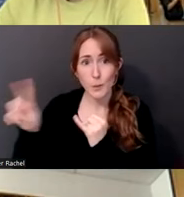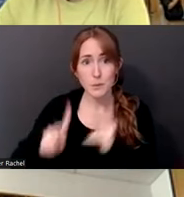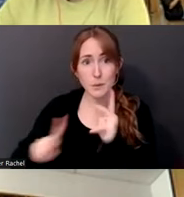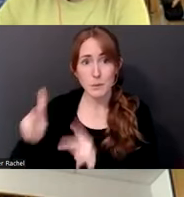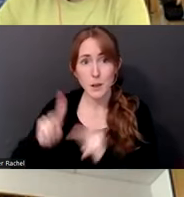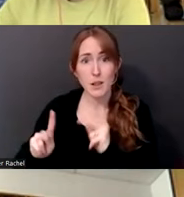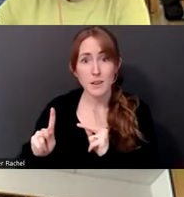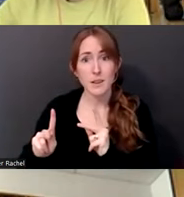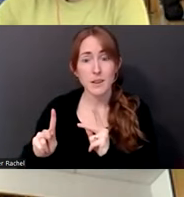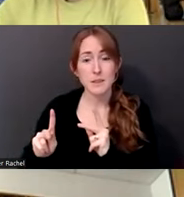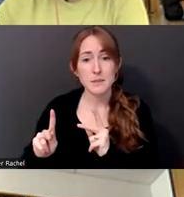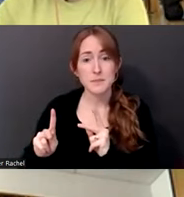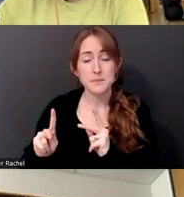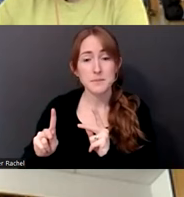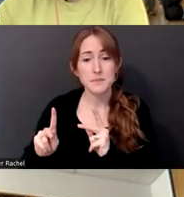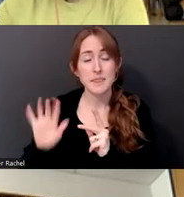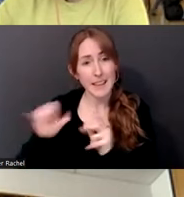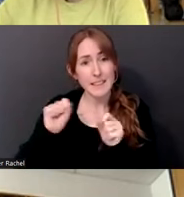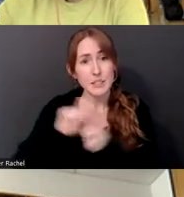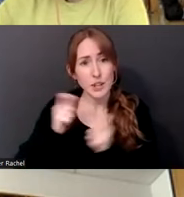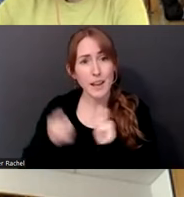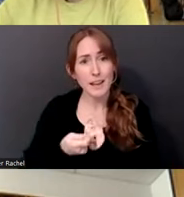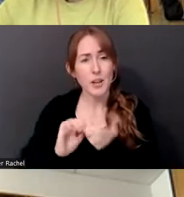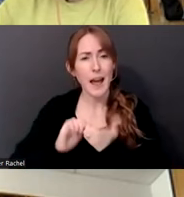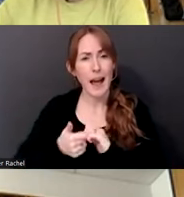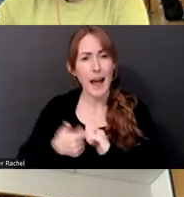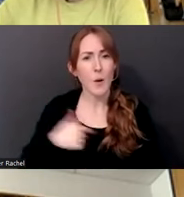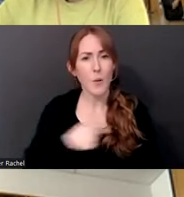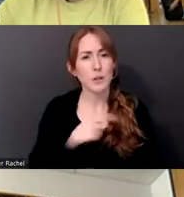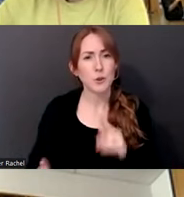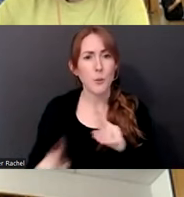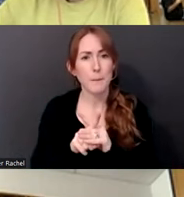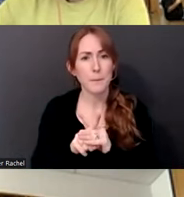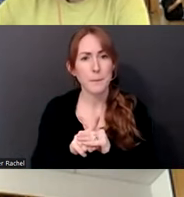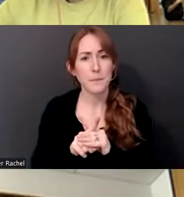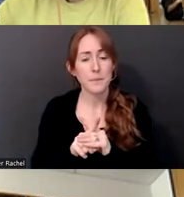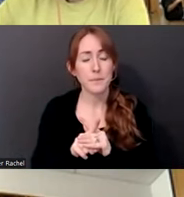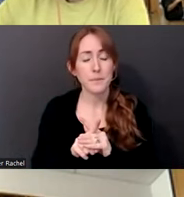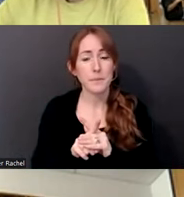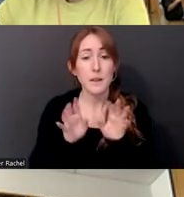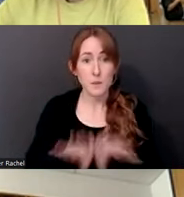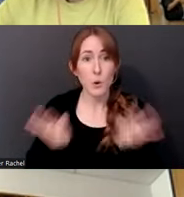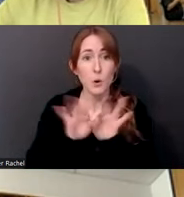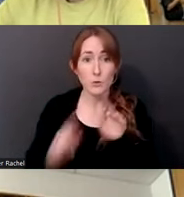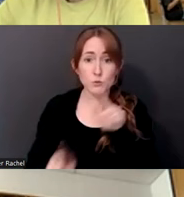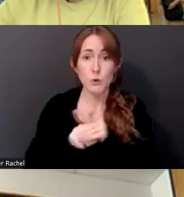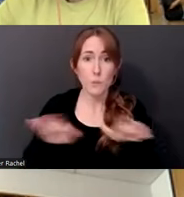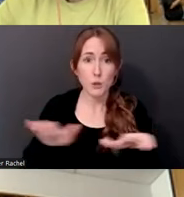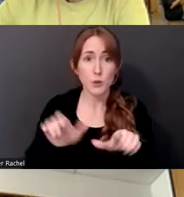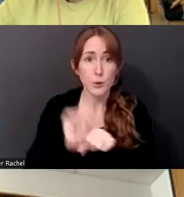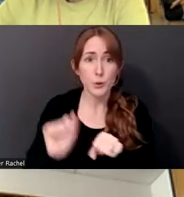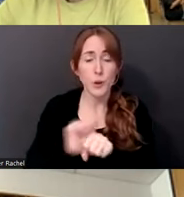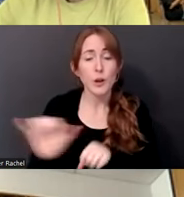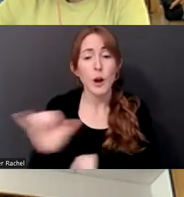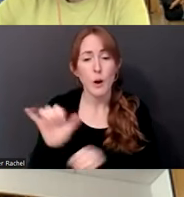changes, right. And what we can do. I think that, um, it's important to show up and do that, but it's also important to recognize the